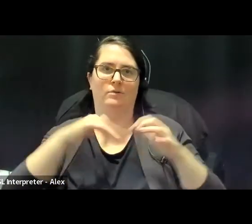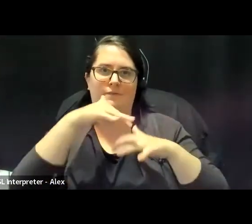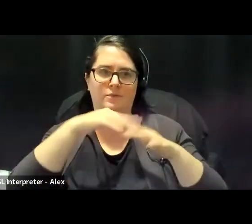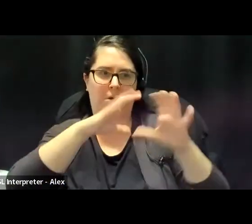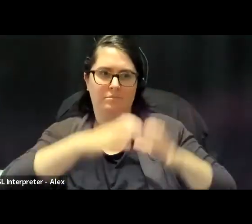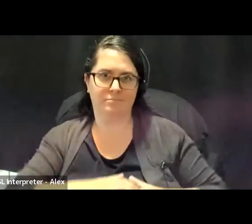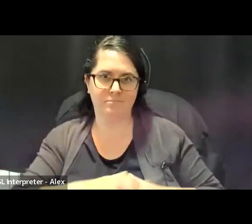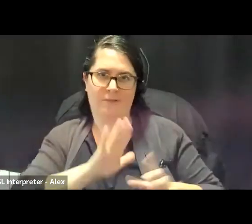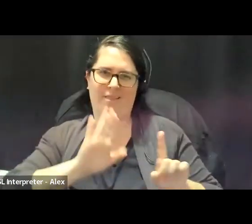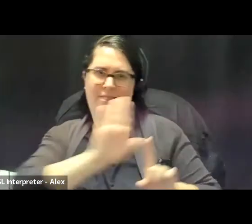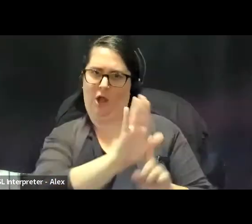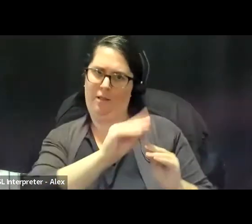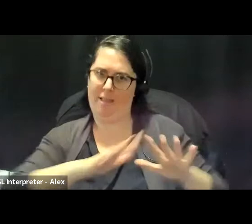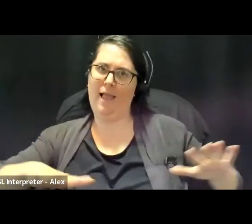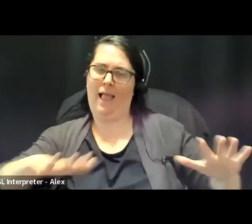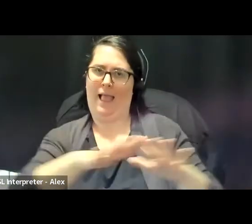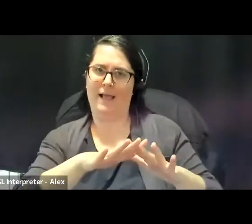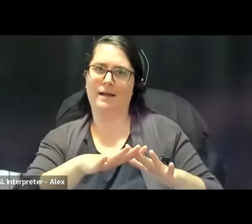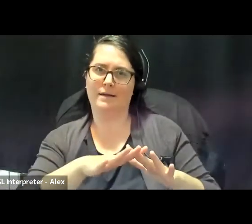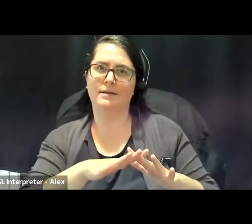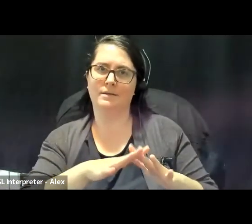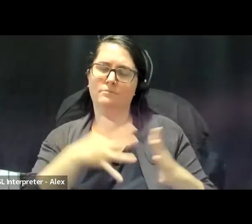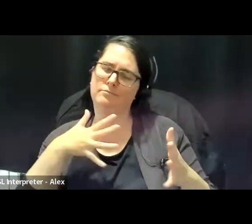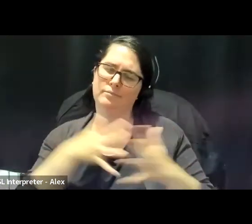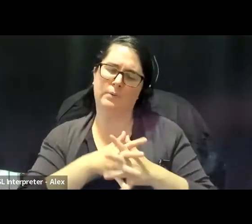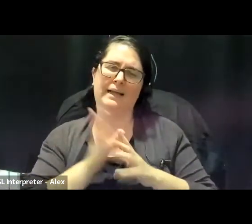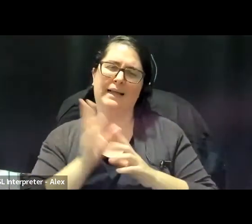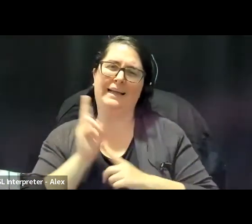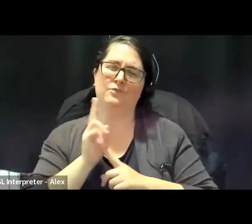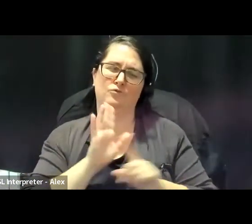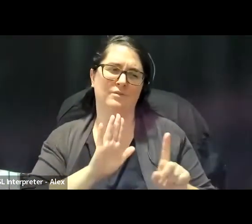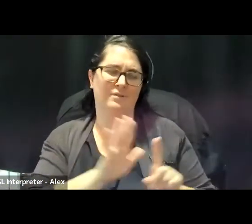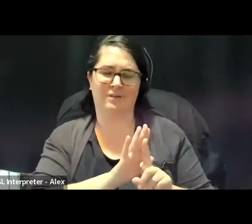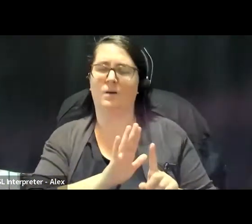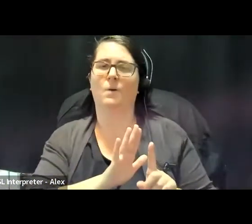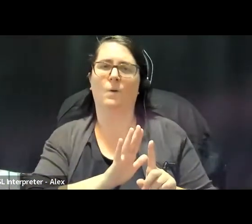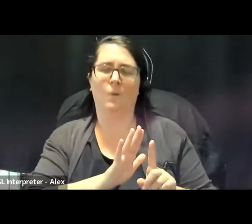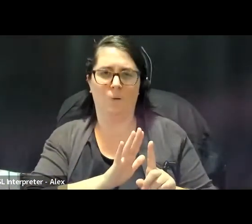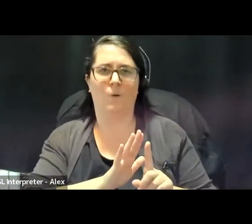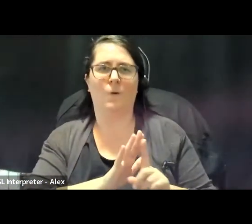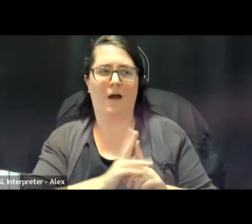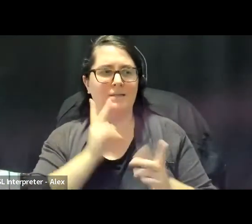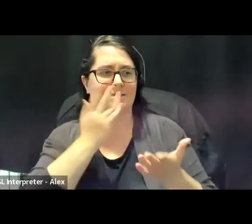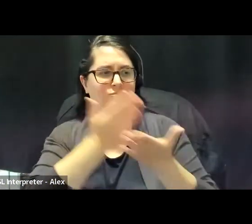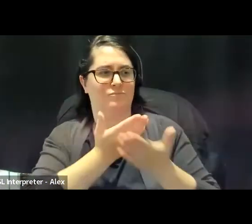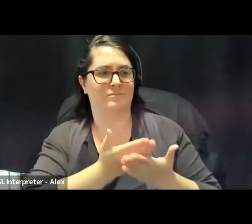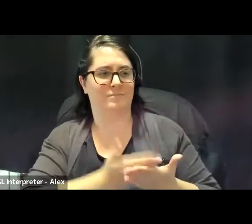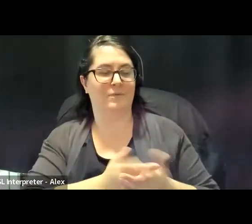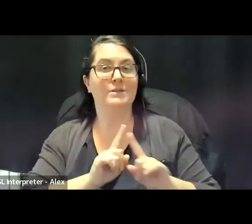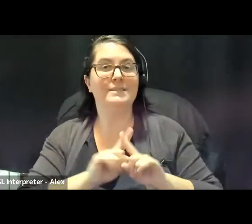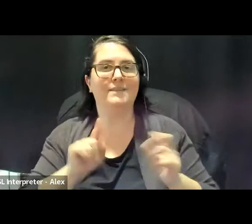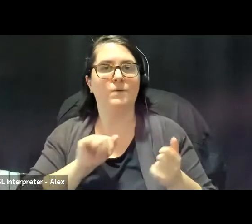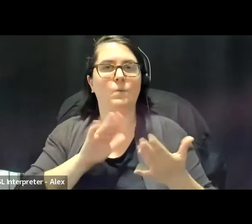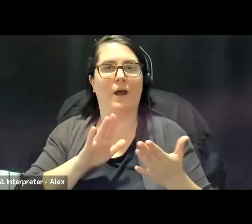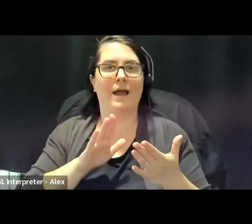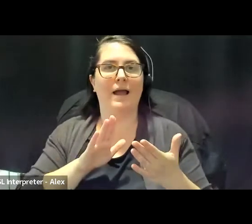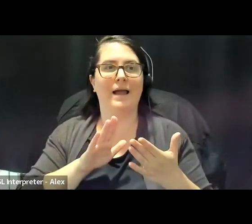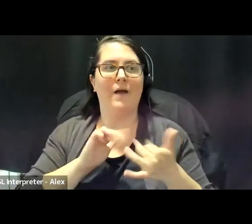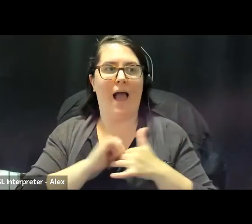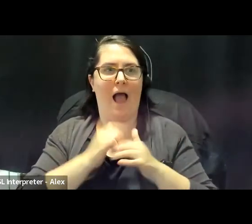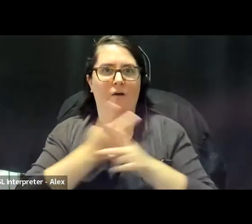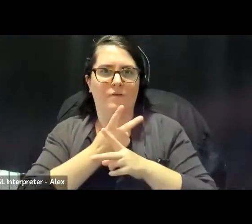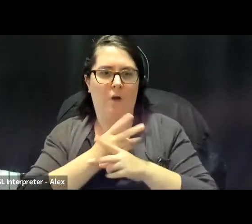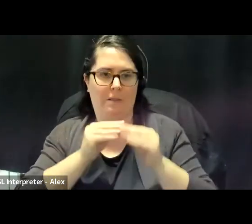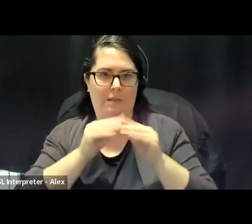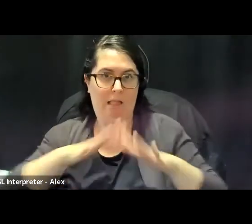and the Wendat peoples, we're steeped in so many histories and presents that tell us that there are other ways of organizing land, under original